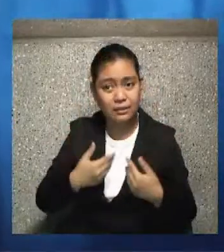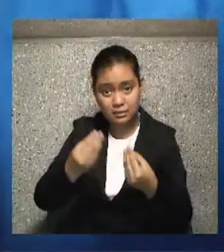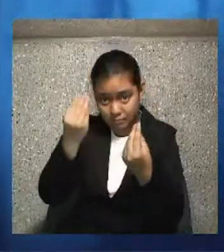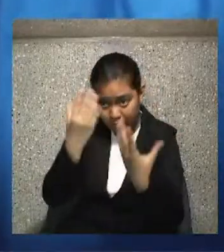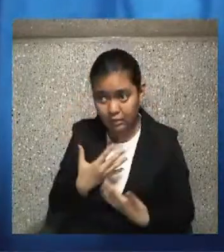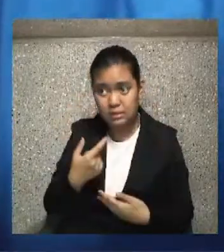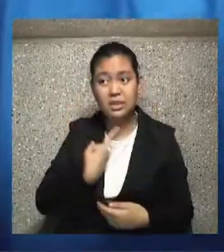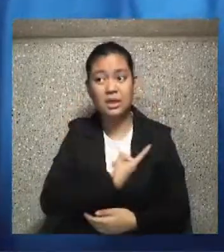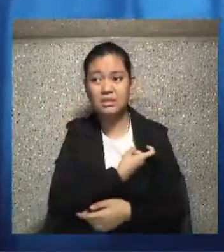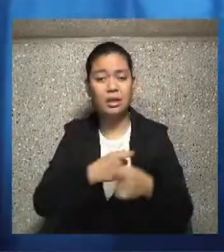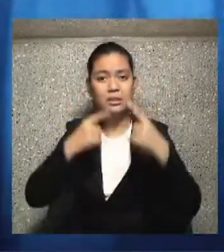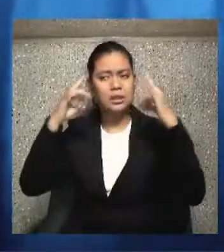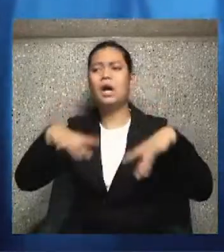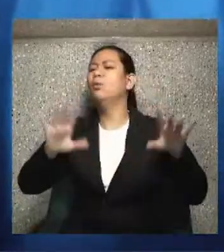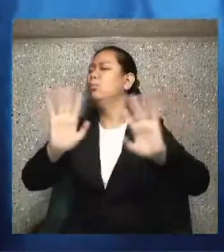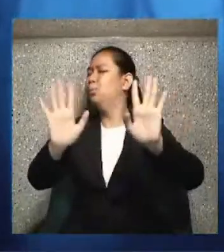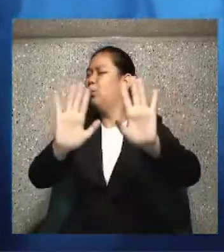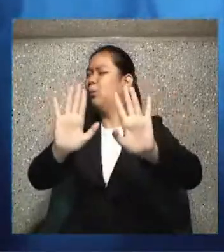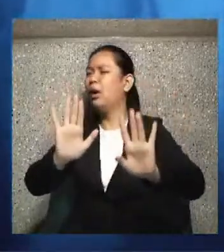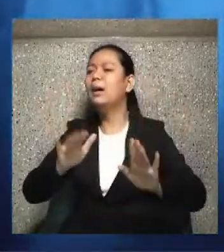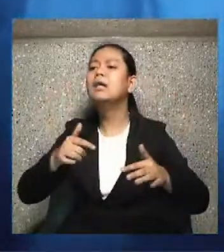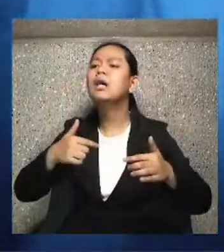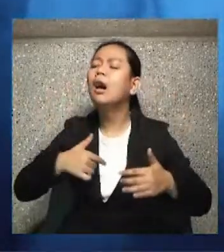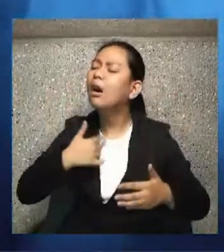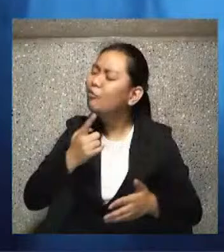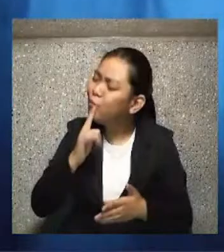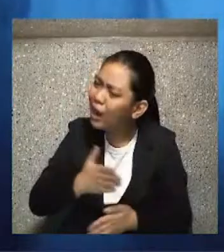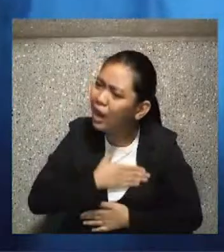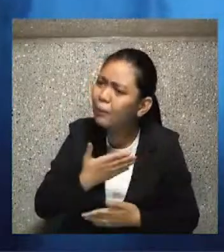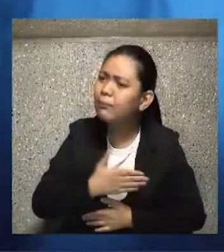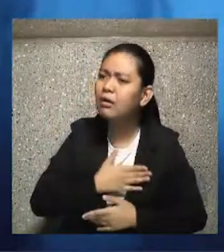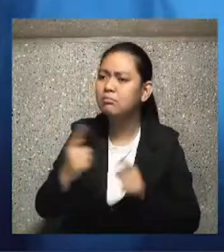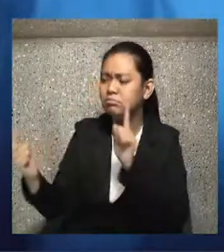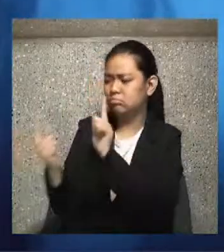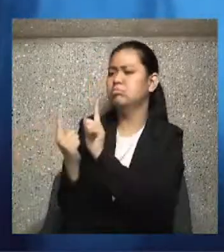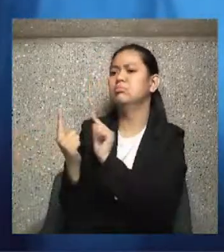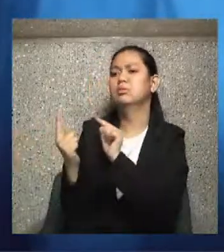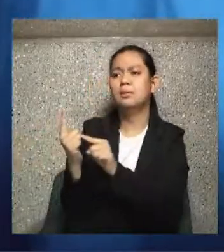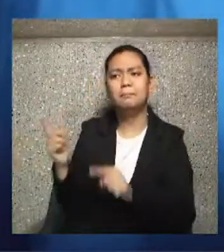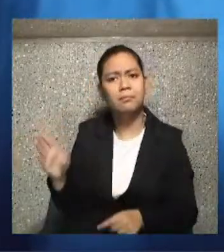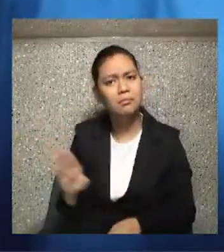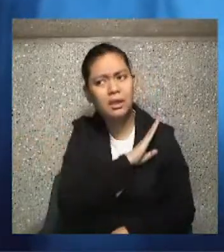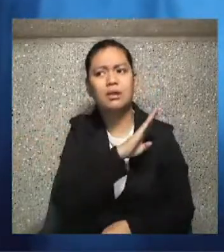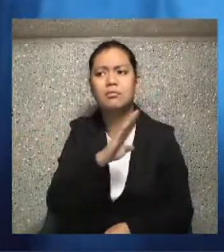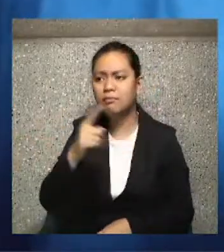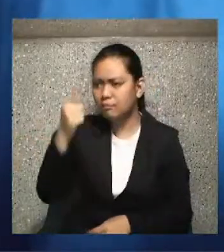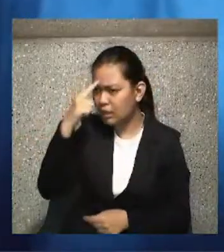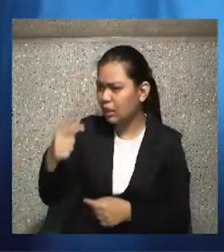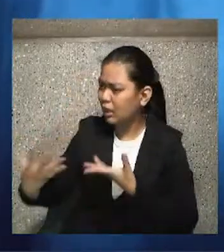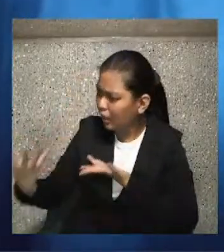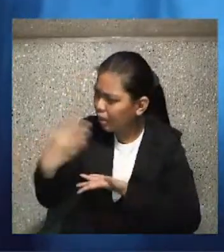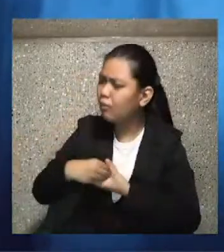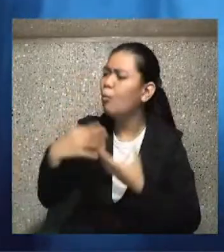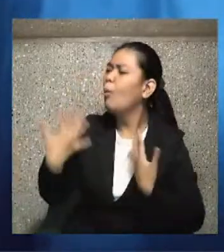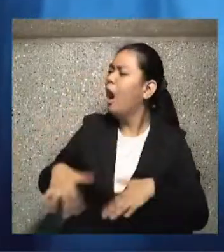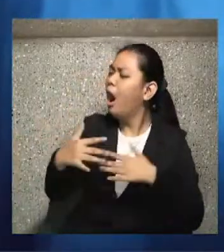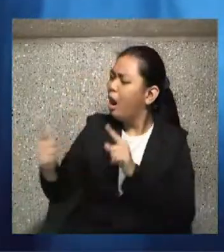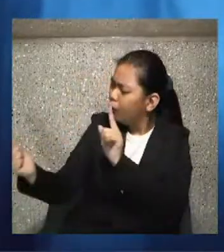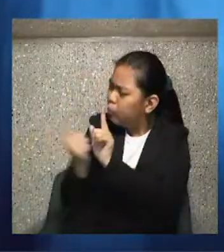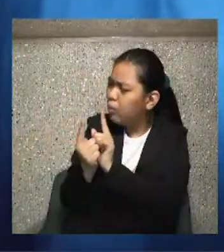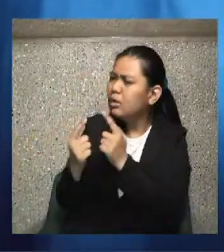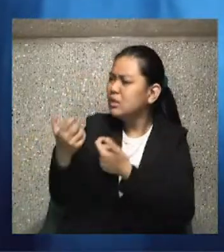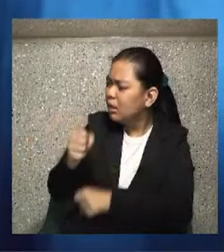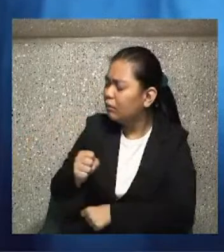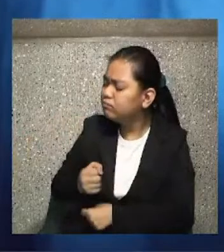you say. I'm delighted and amazed by the courage that you would have coming in and trusting me to open up